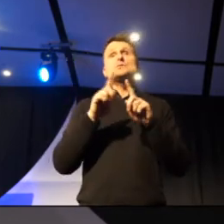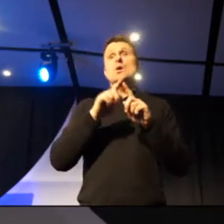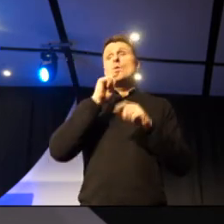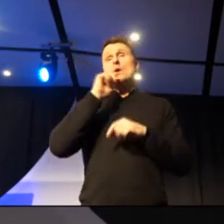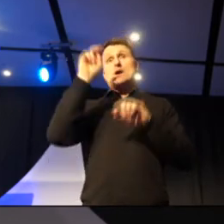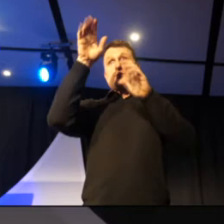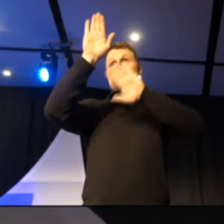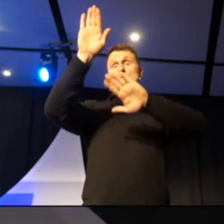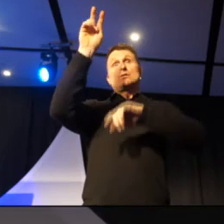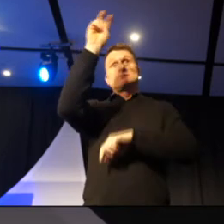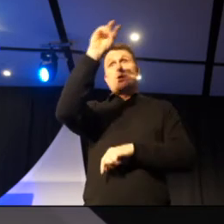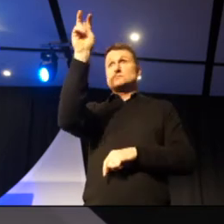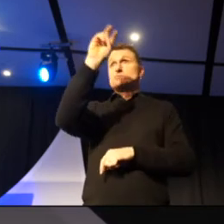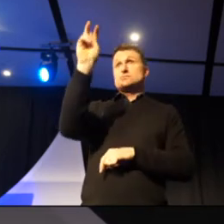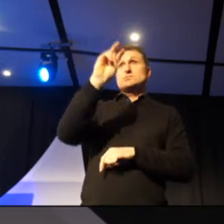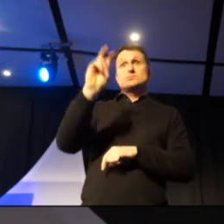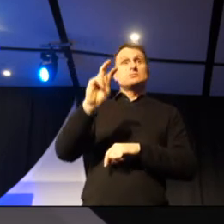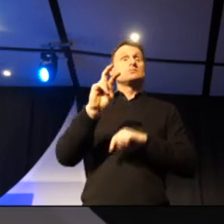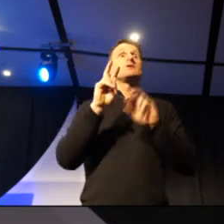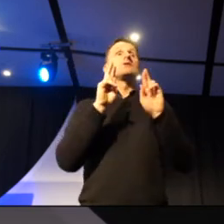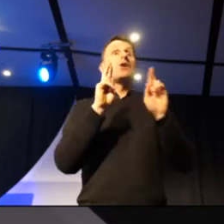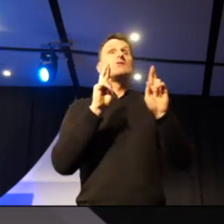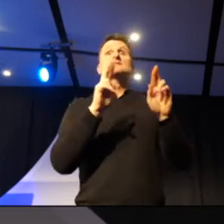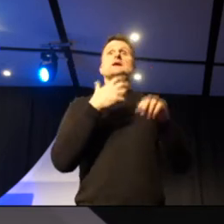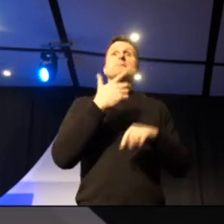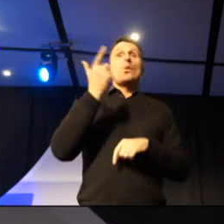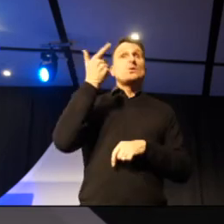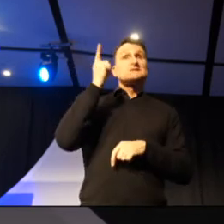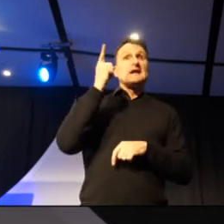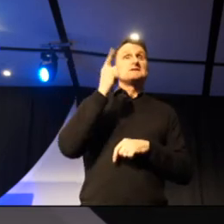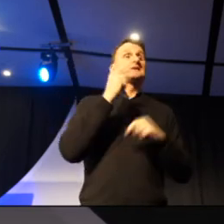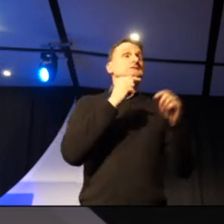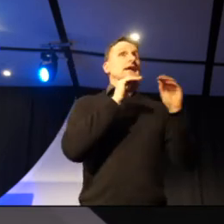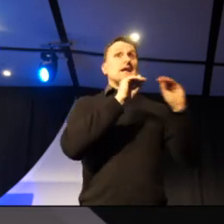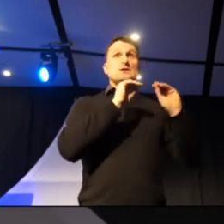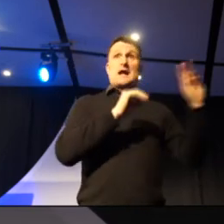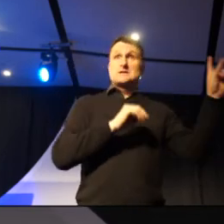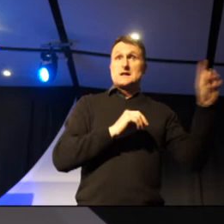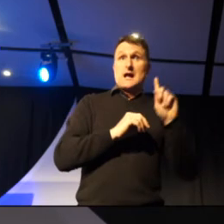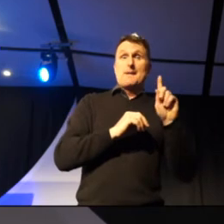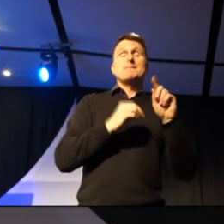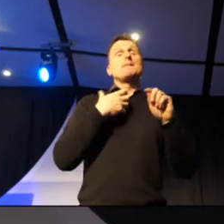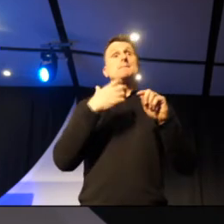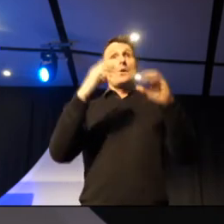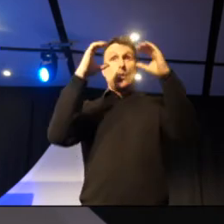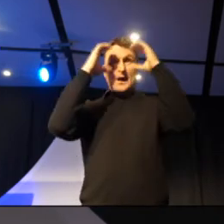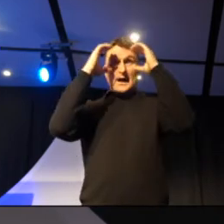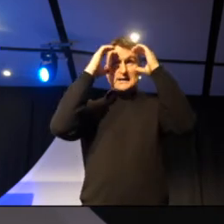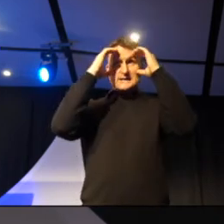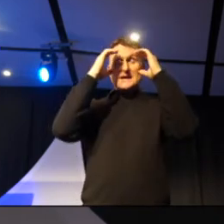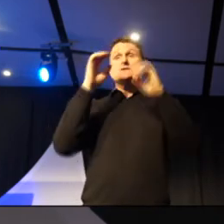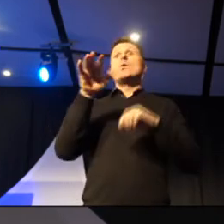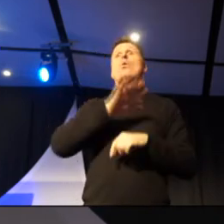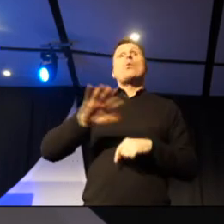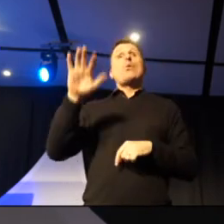by having double the amount of educators, as well as VR headsets. And going into the whole of the Auckland region, as well as the